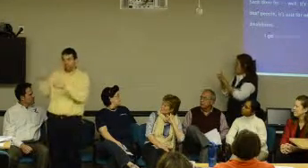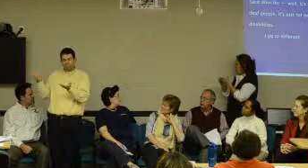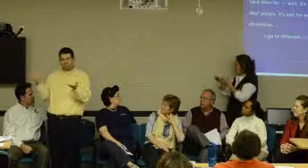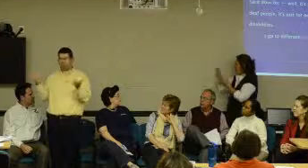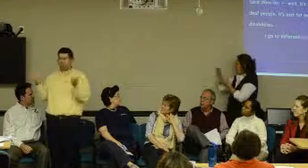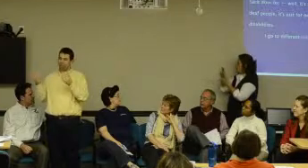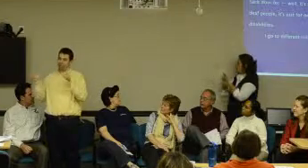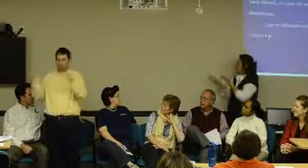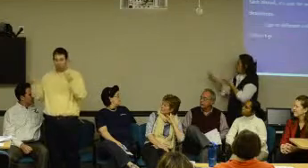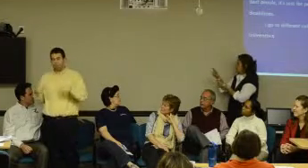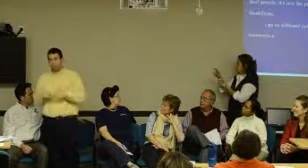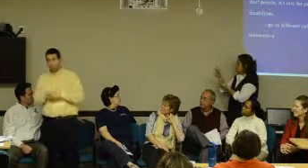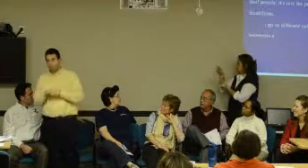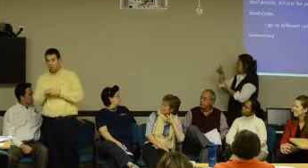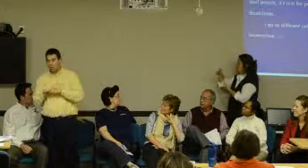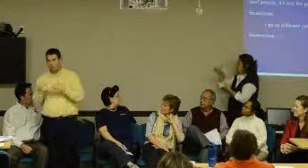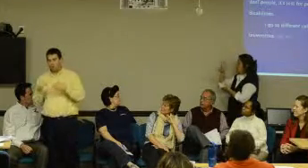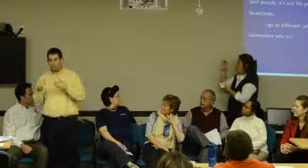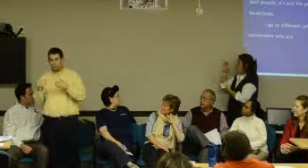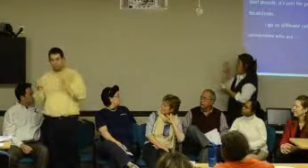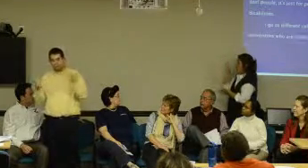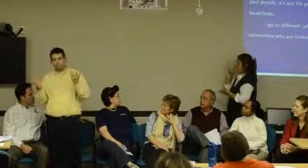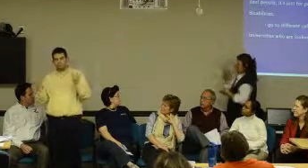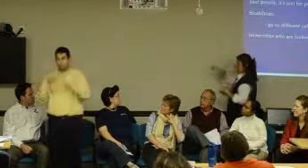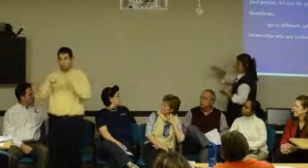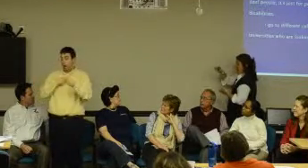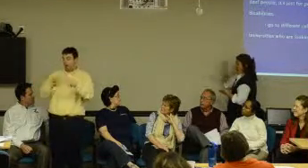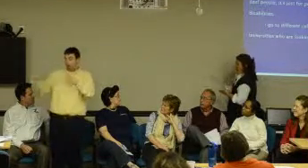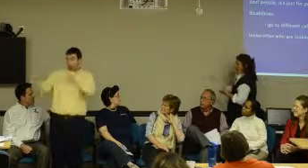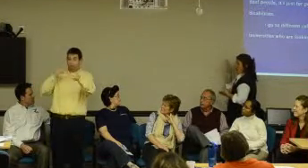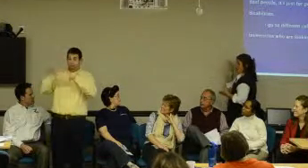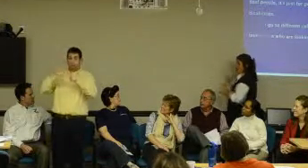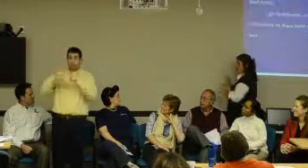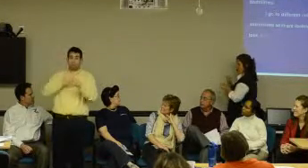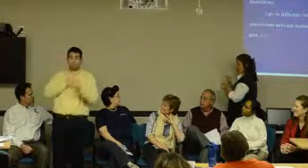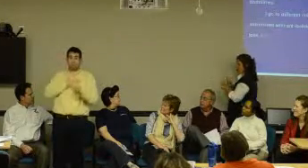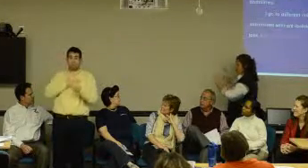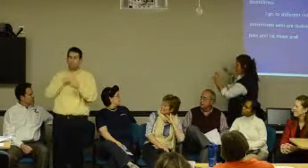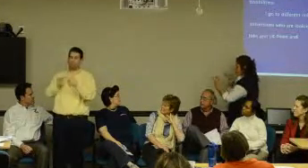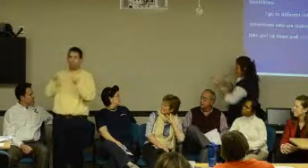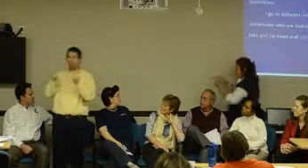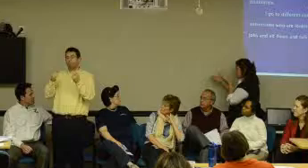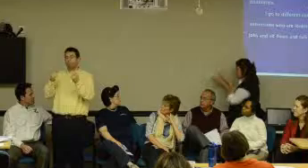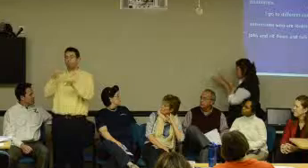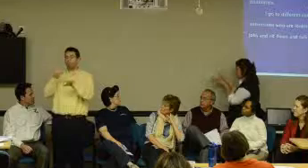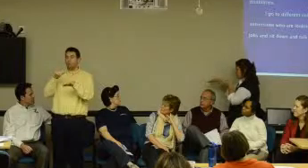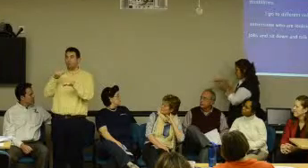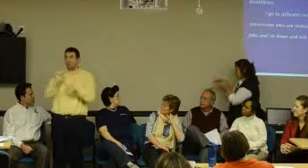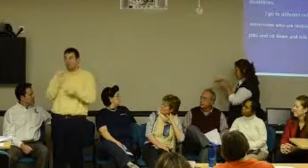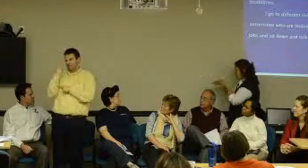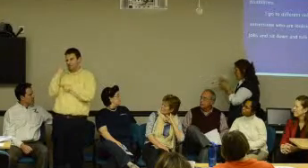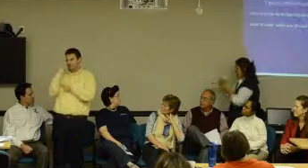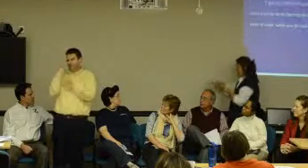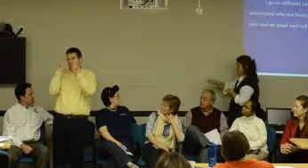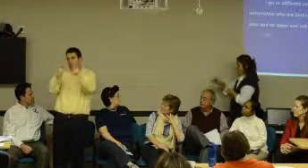universities who are looking for federal jobs, and, you know, sit down and talk to them. And when I explain,